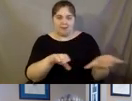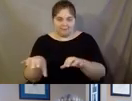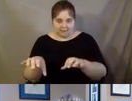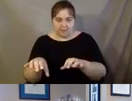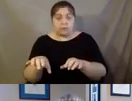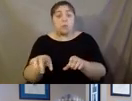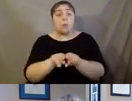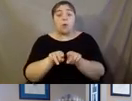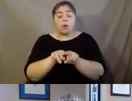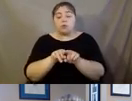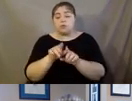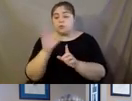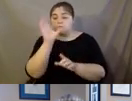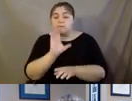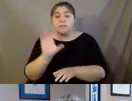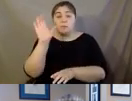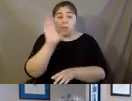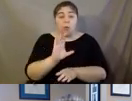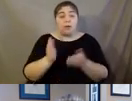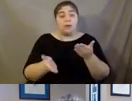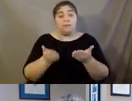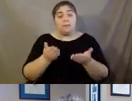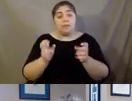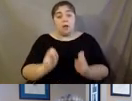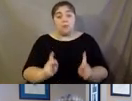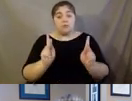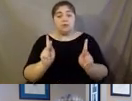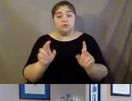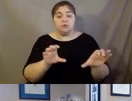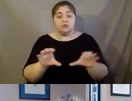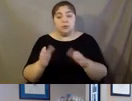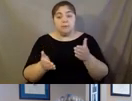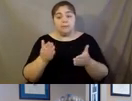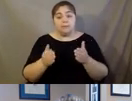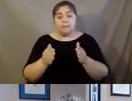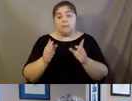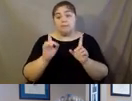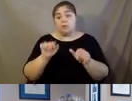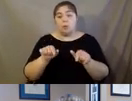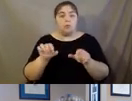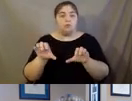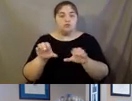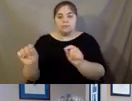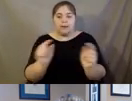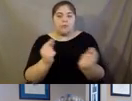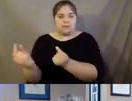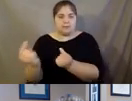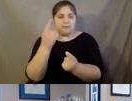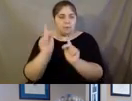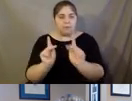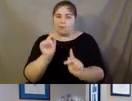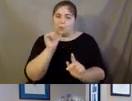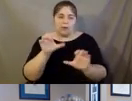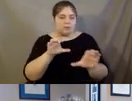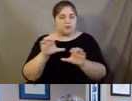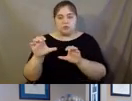we're also exploring, um, the opportunity to do, um, you know, maybe running errands. Um, we can't, we're not doing any